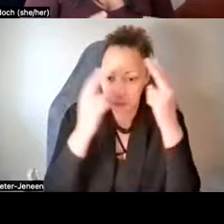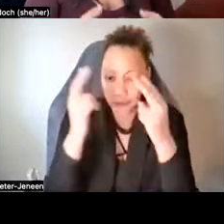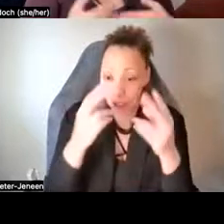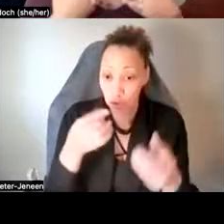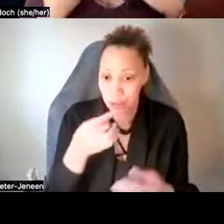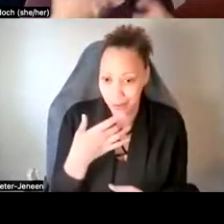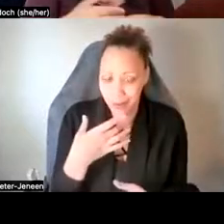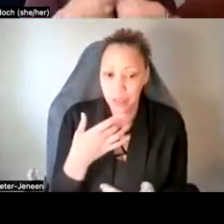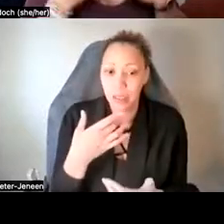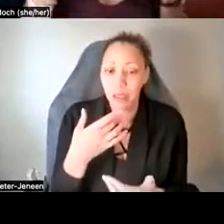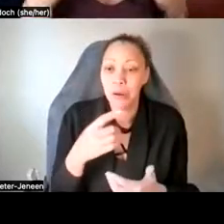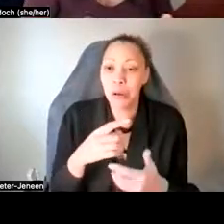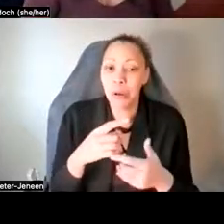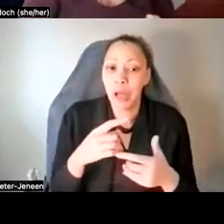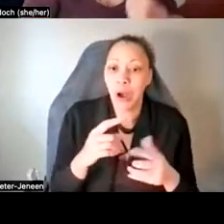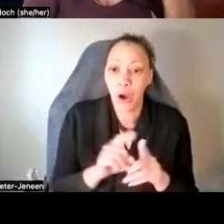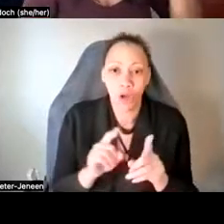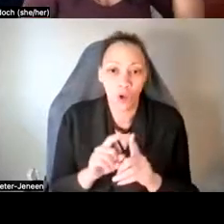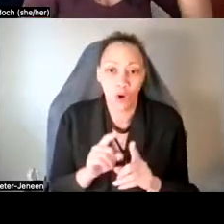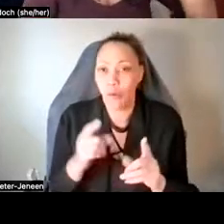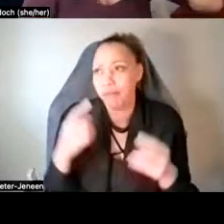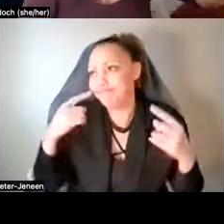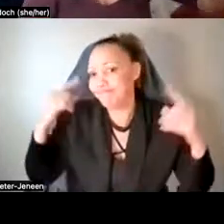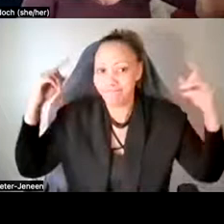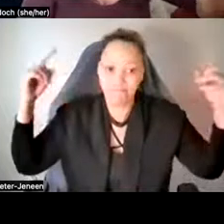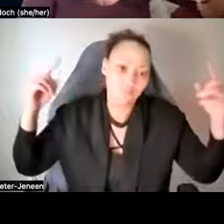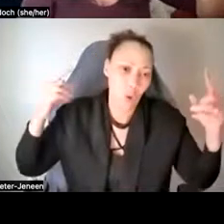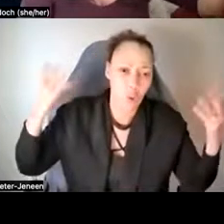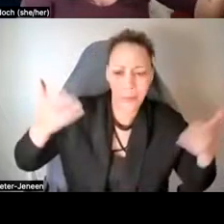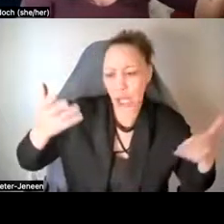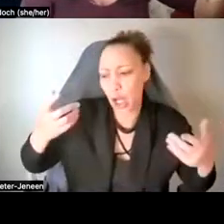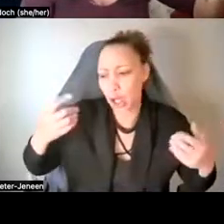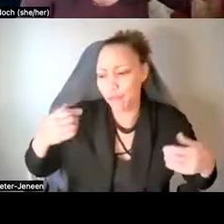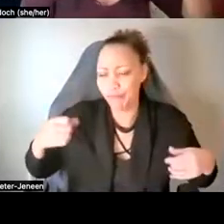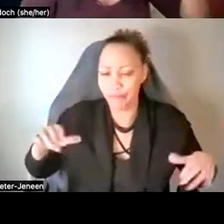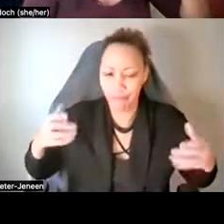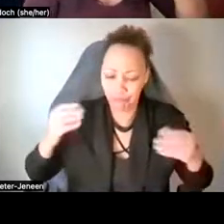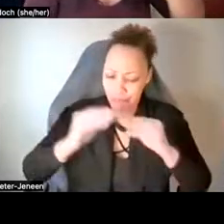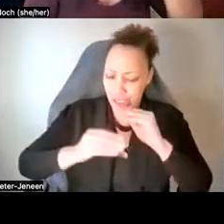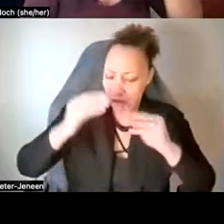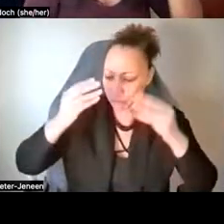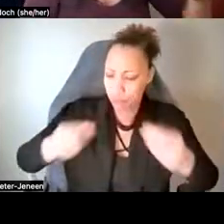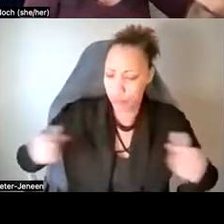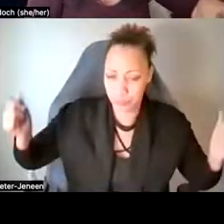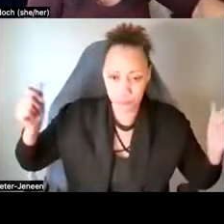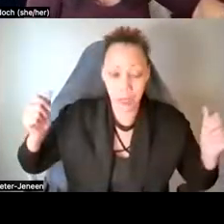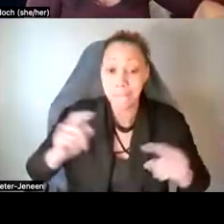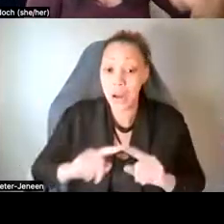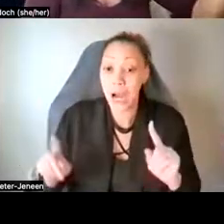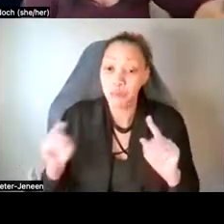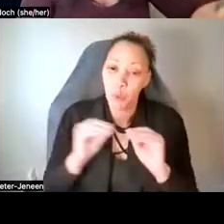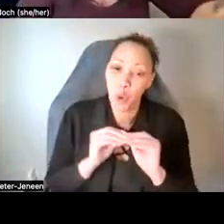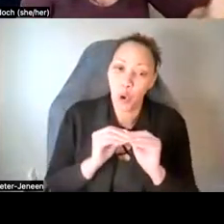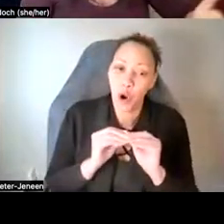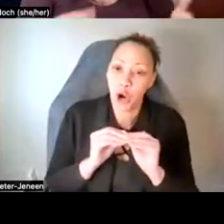give you your golden ticket kind of, oh, I'm healed now and I'm fixed. Um, but it's much more of, um,